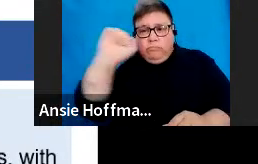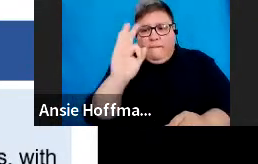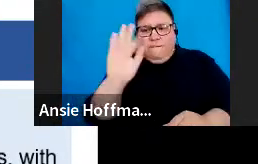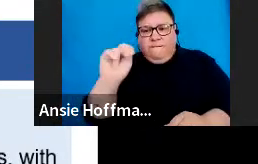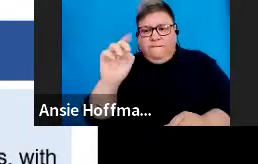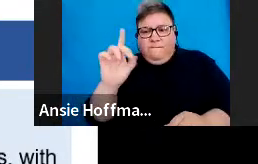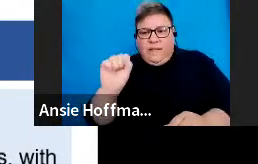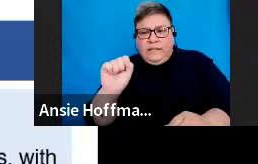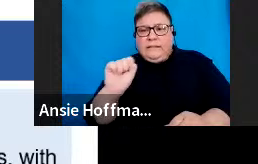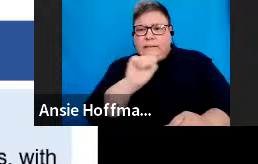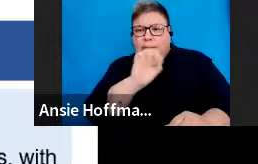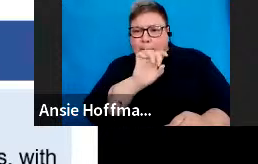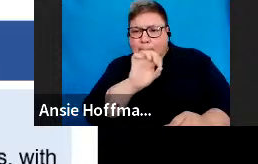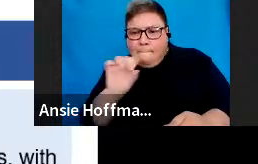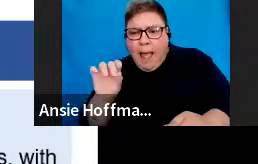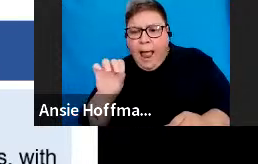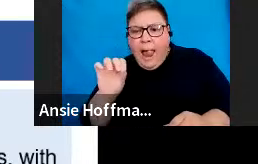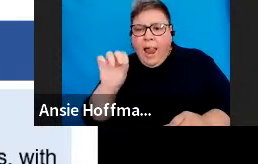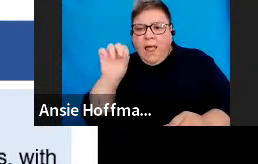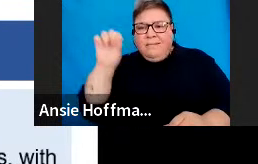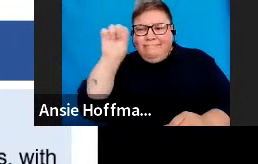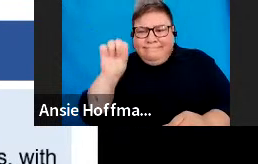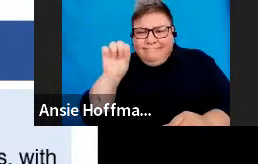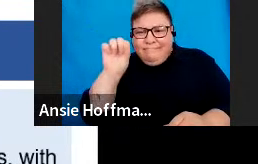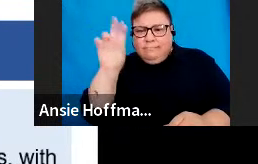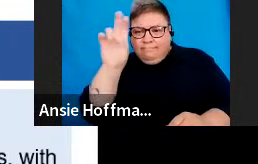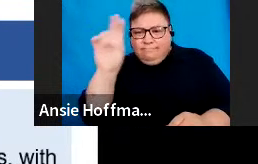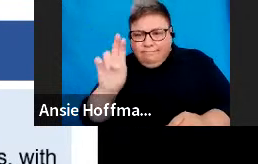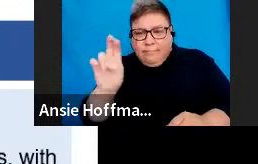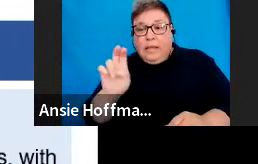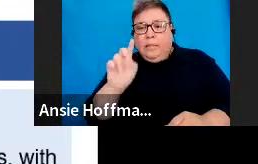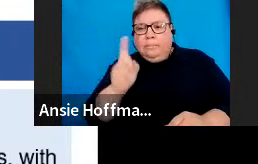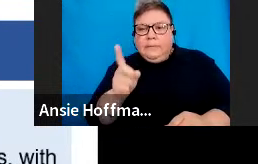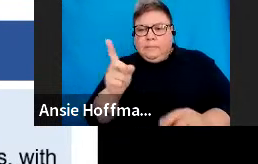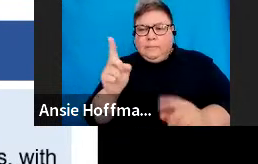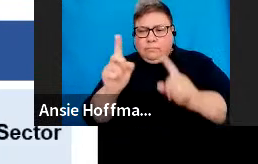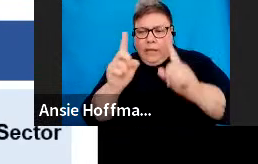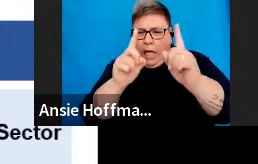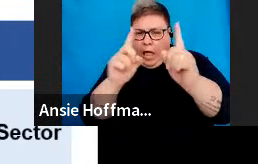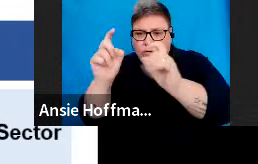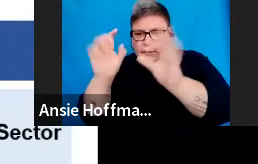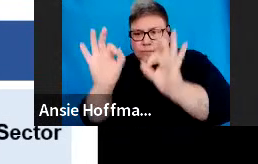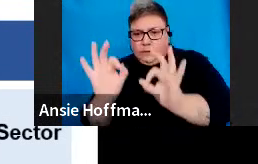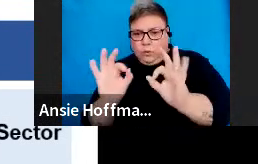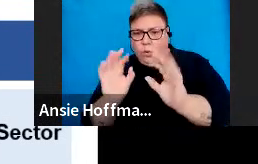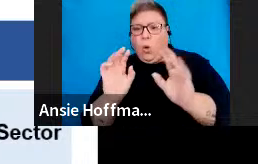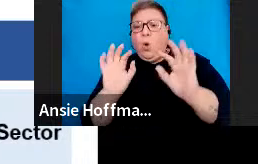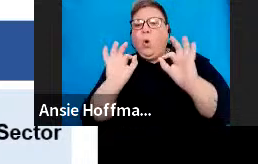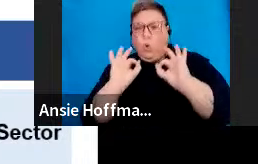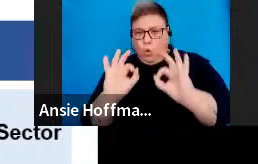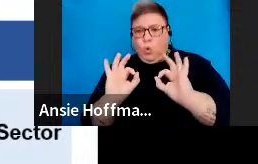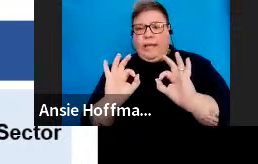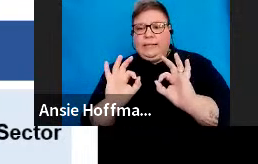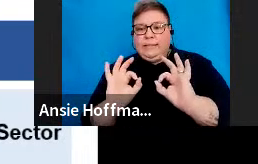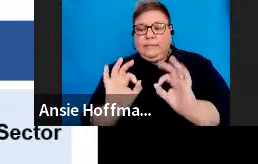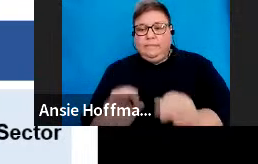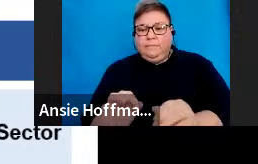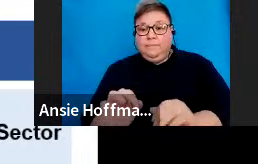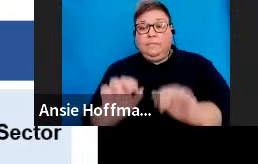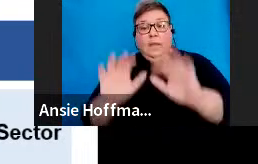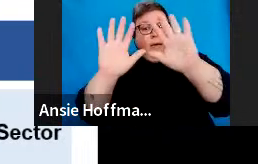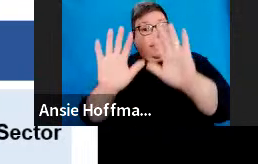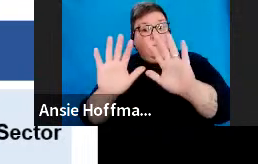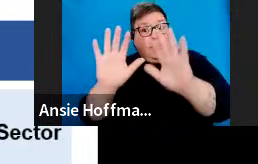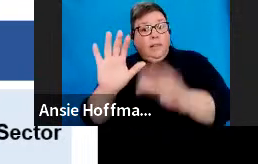spelling, special characters, extractor, so it must be 100% correct. So, the 10th of October